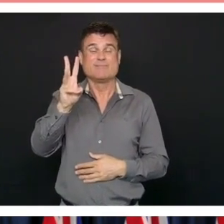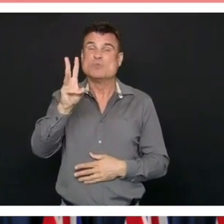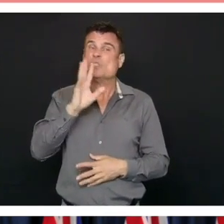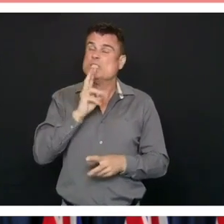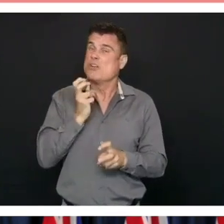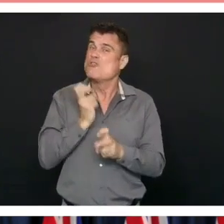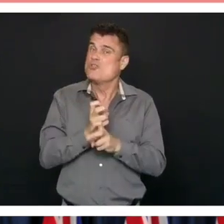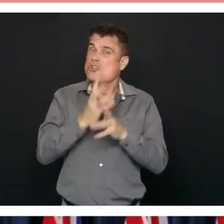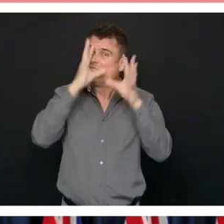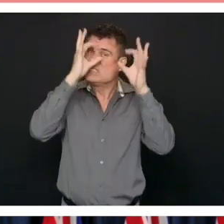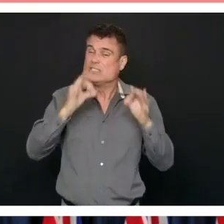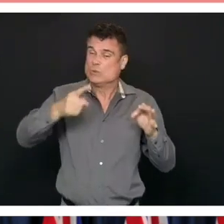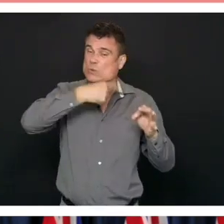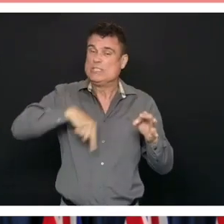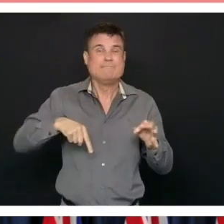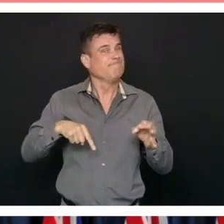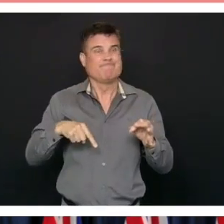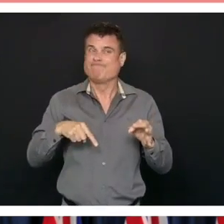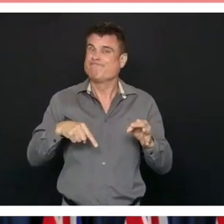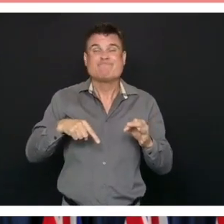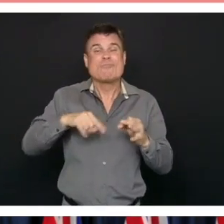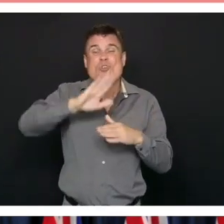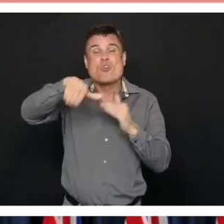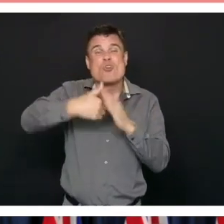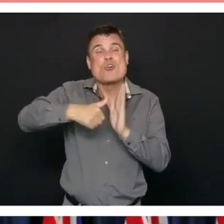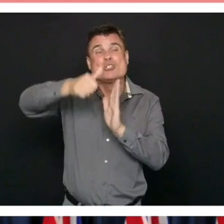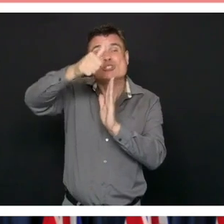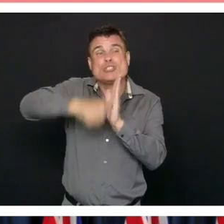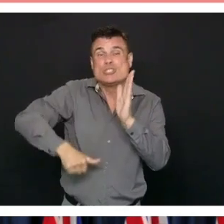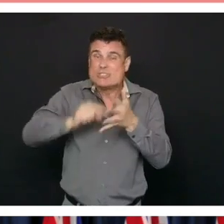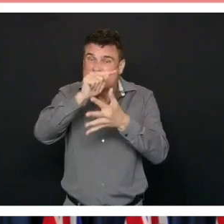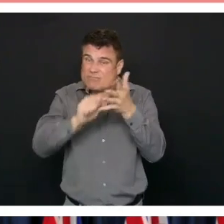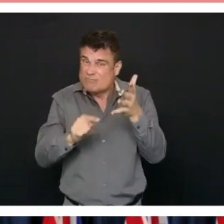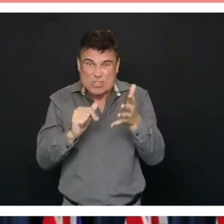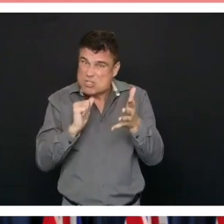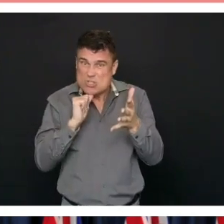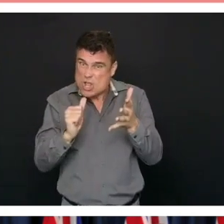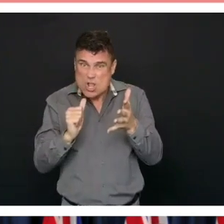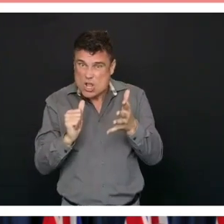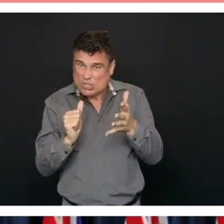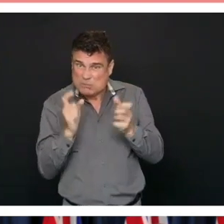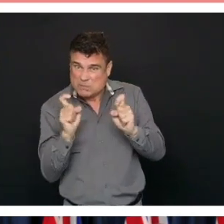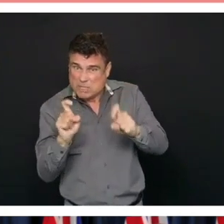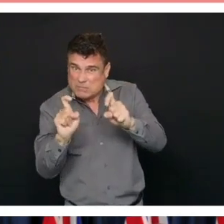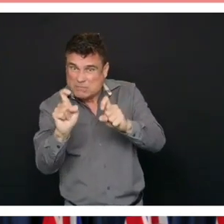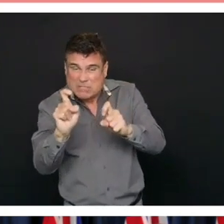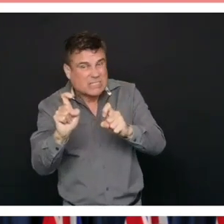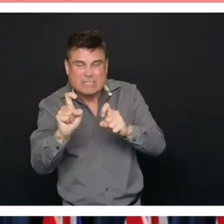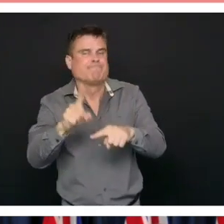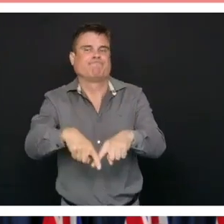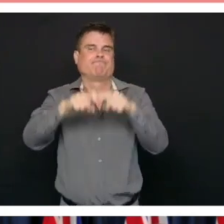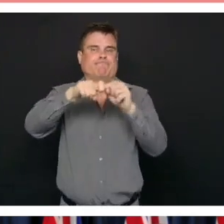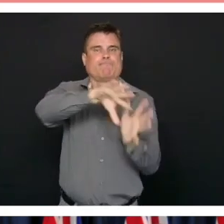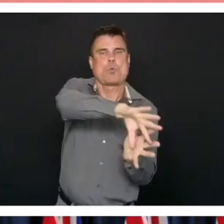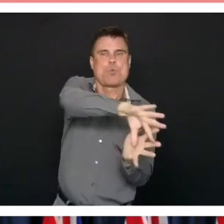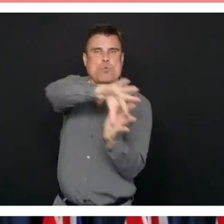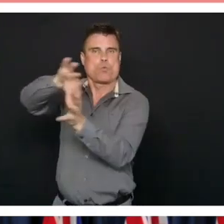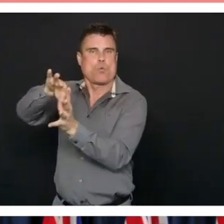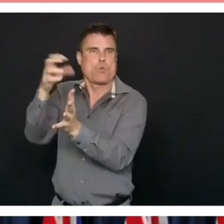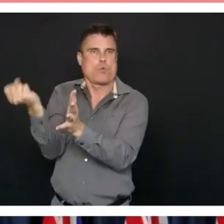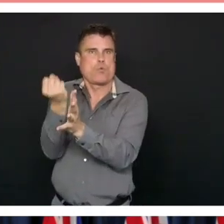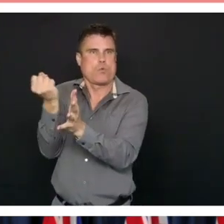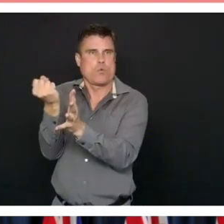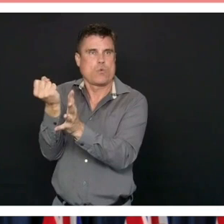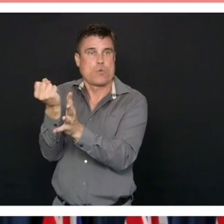to postpone non-urgent scheduled surgeries. And you see this, and you see the effect of it. The premier just spoke of the effect of this. And